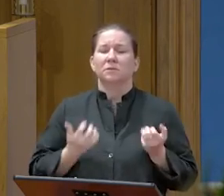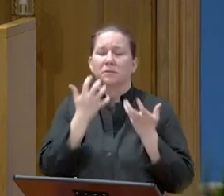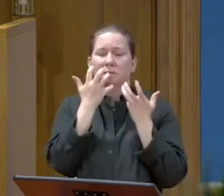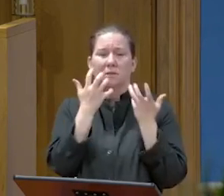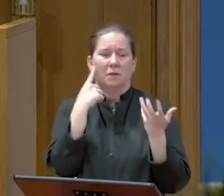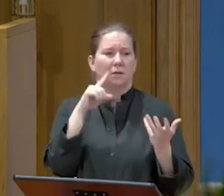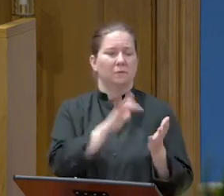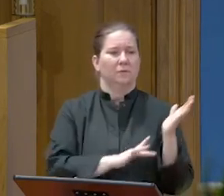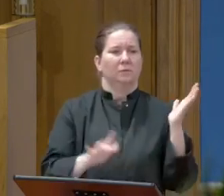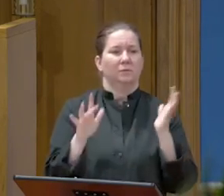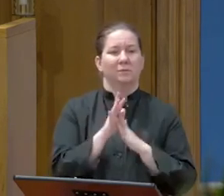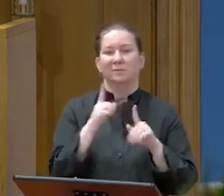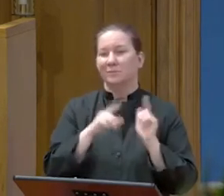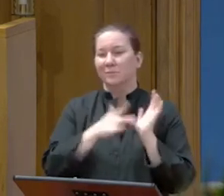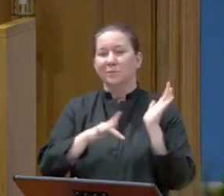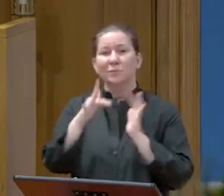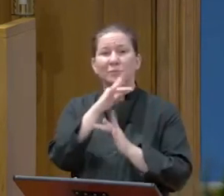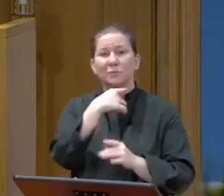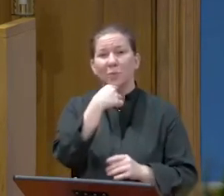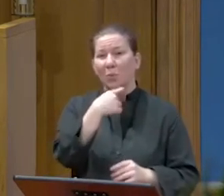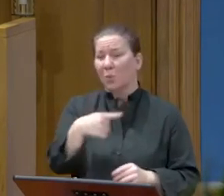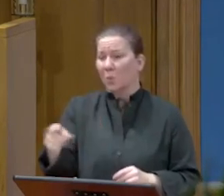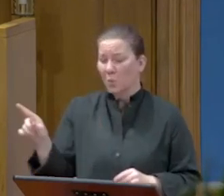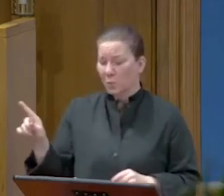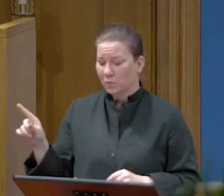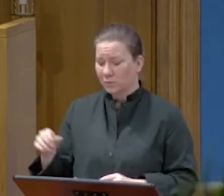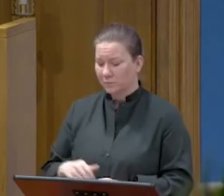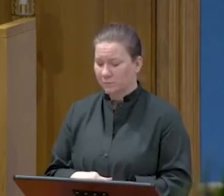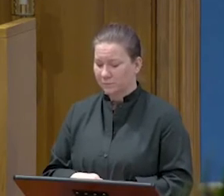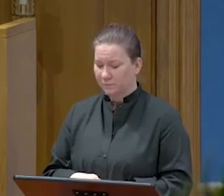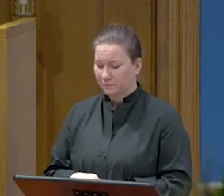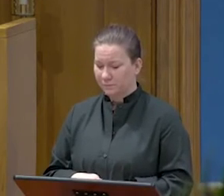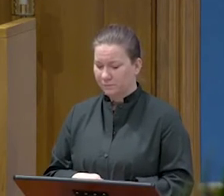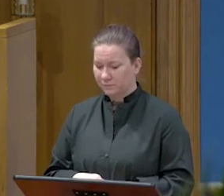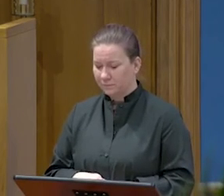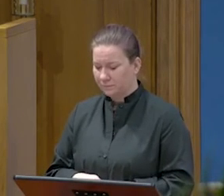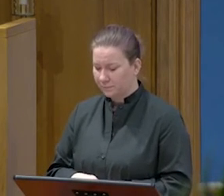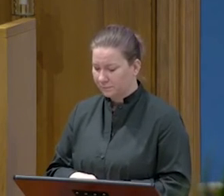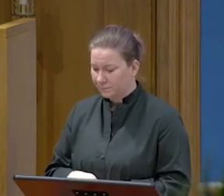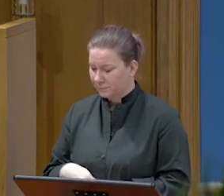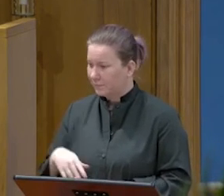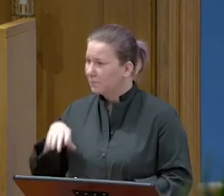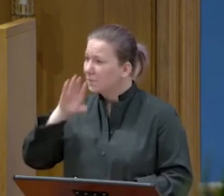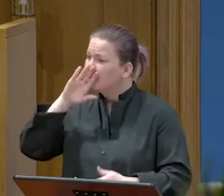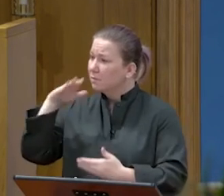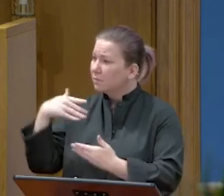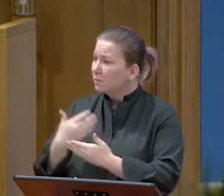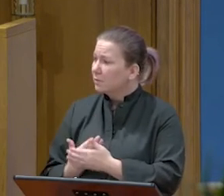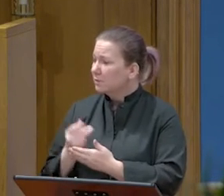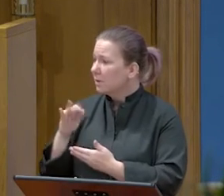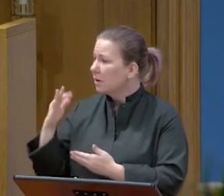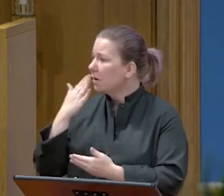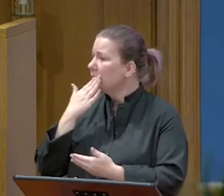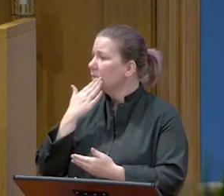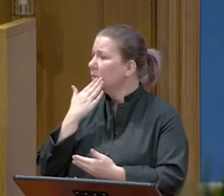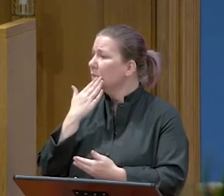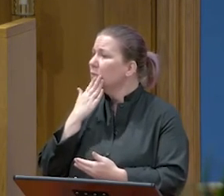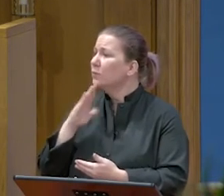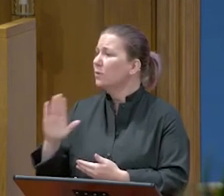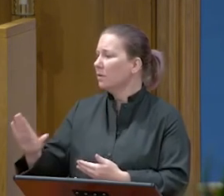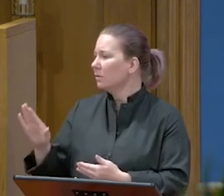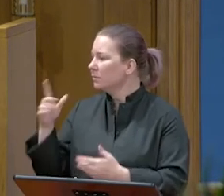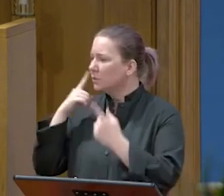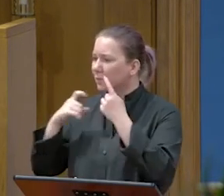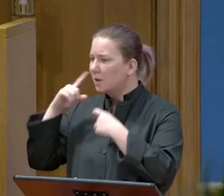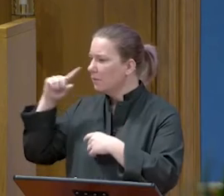turned to them and said, Daughters of Jerusalem, do not weep for me, but weep for yourselves